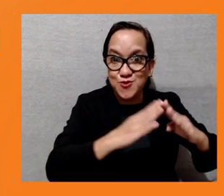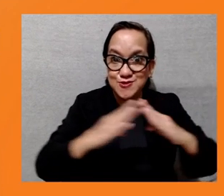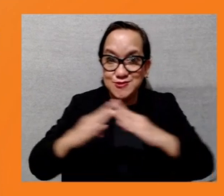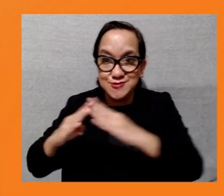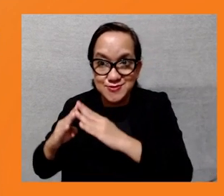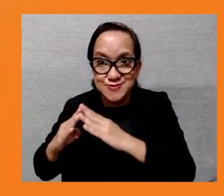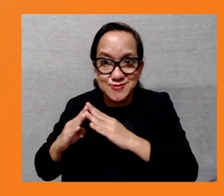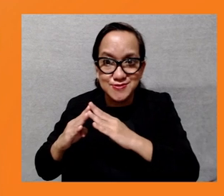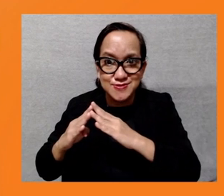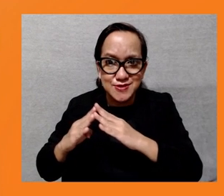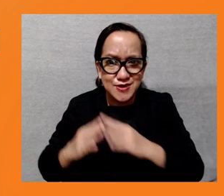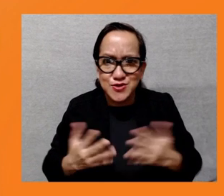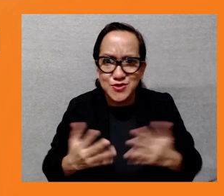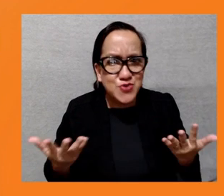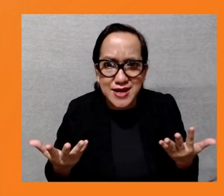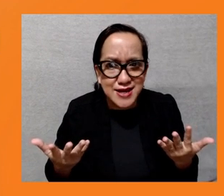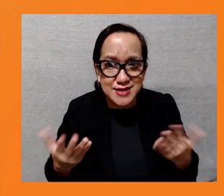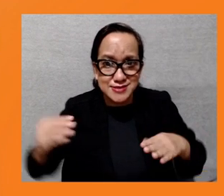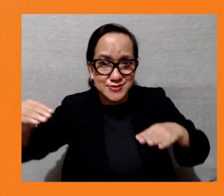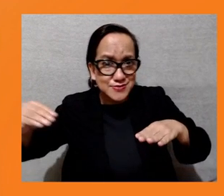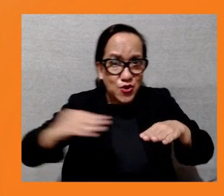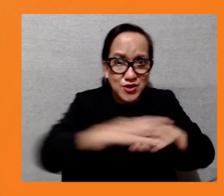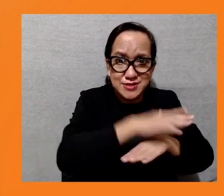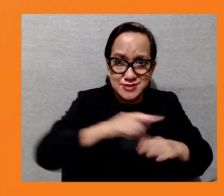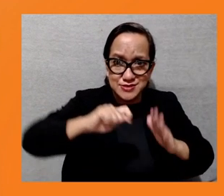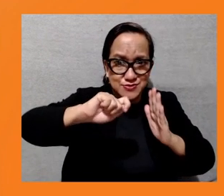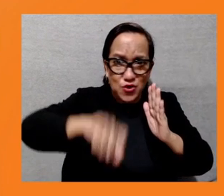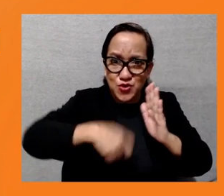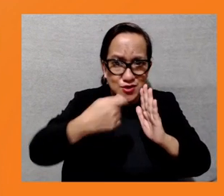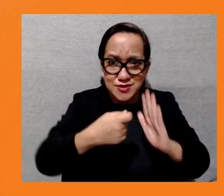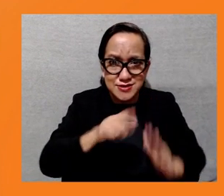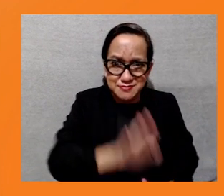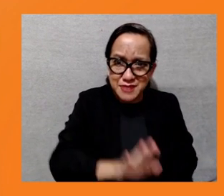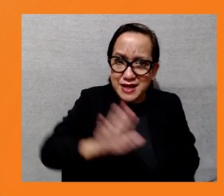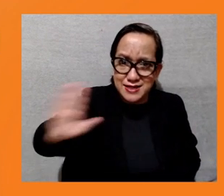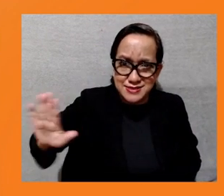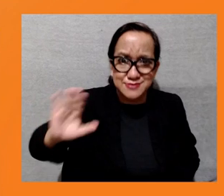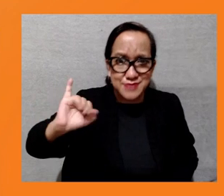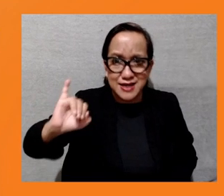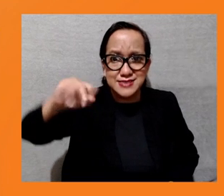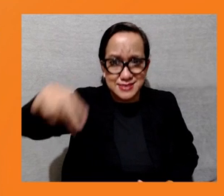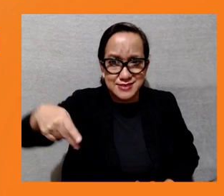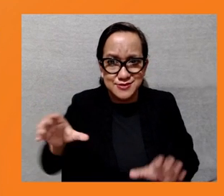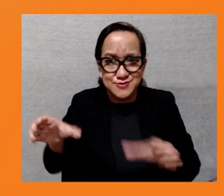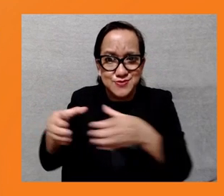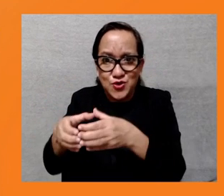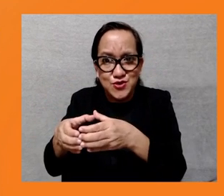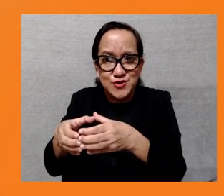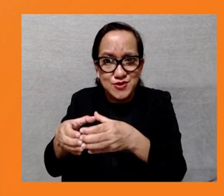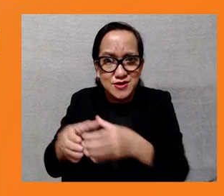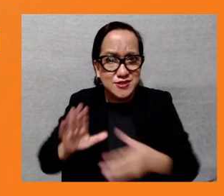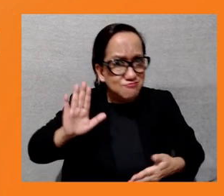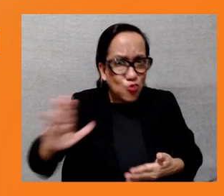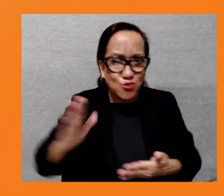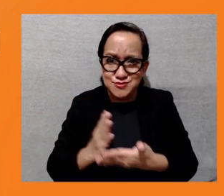traditional land or ancestral domains of indigenous peoples. No shrines, temples, or other religious structures or sites are regarded